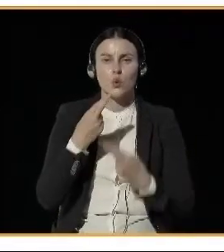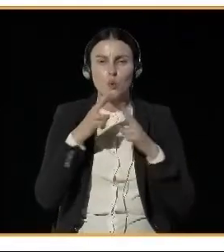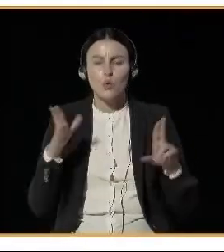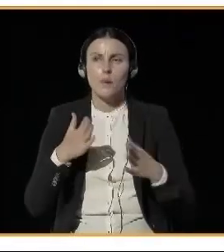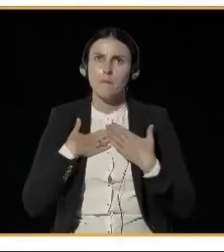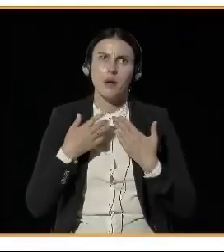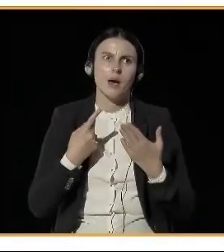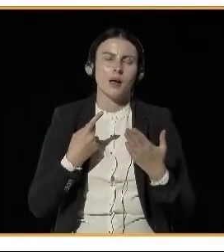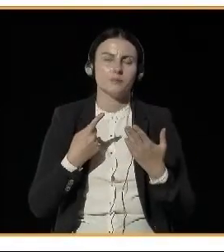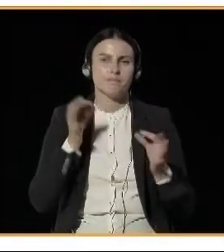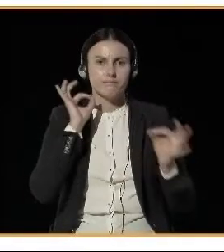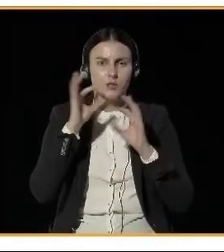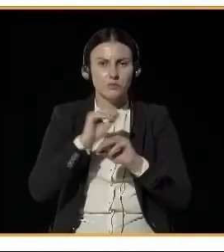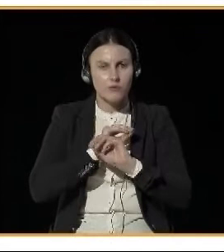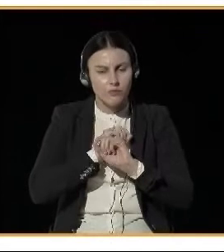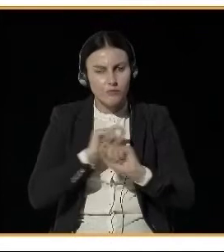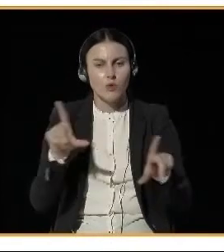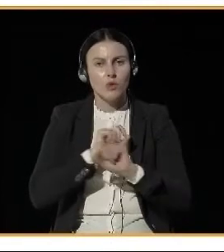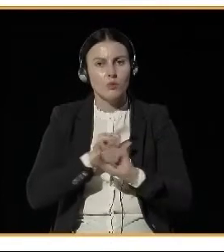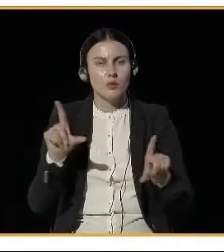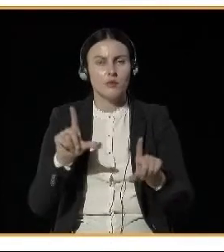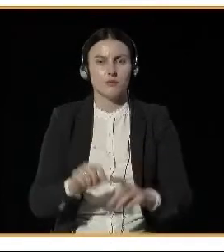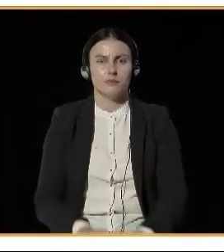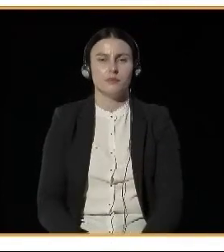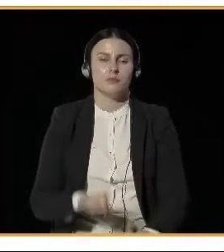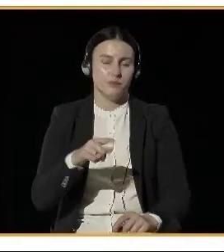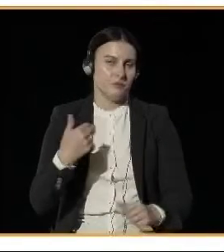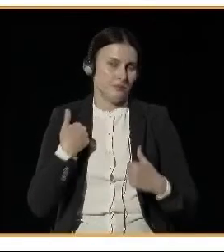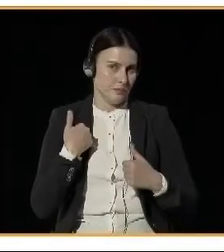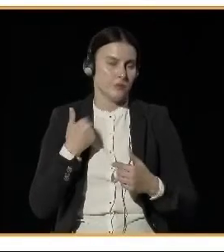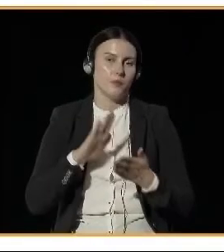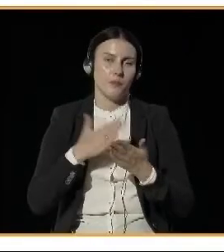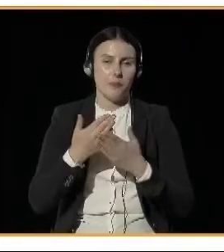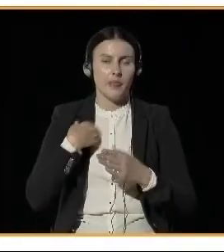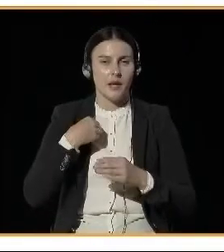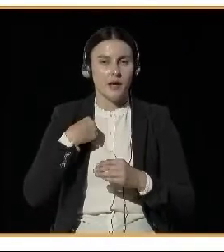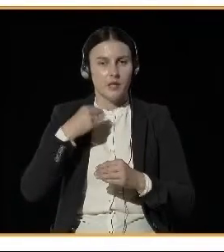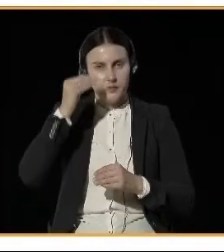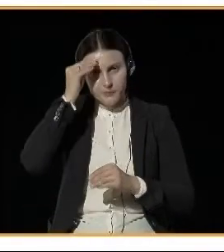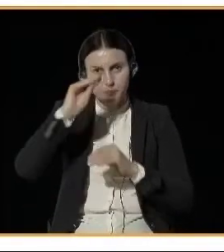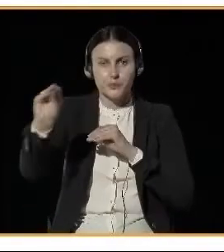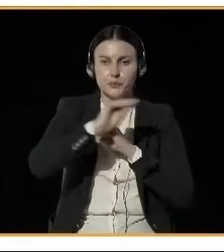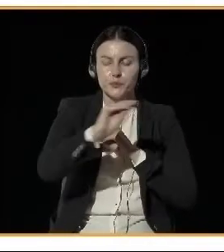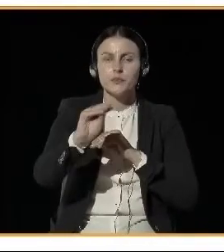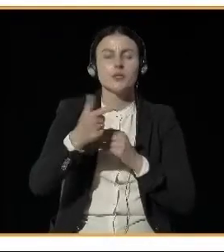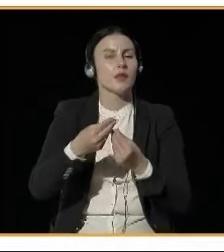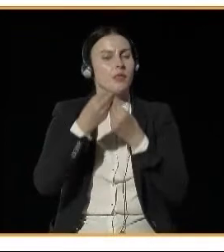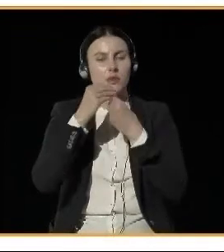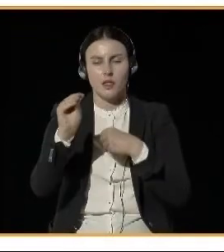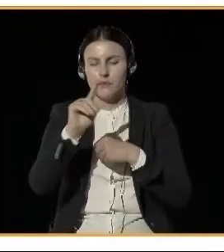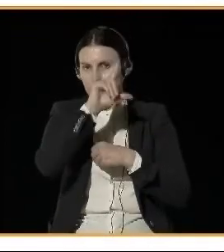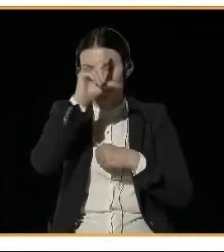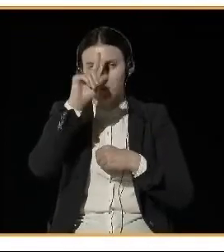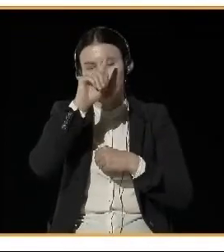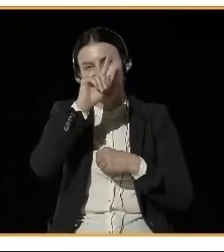inform as many citizens as possible and give the really